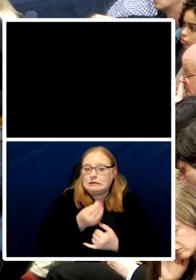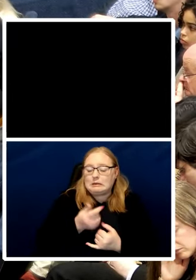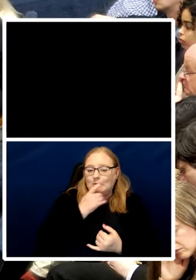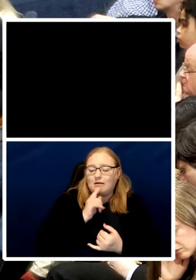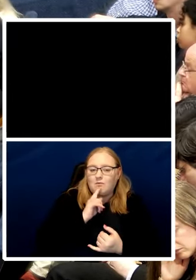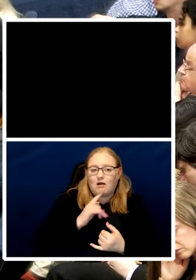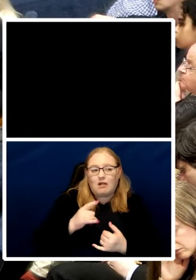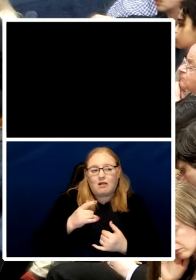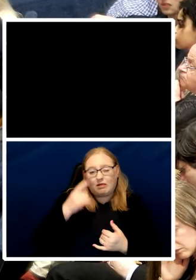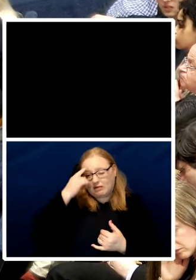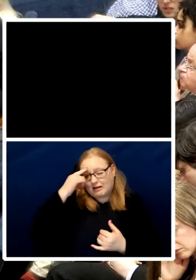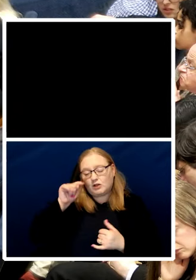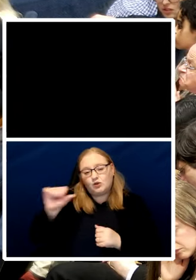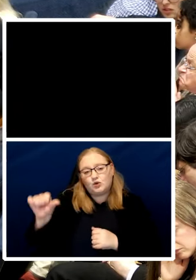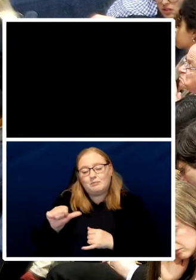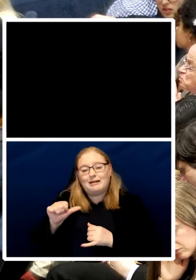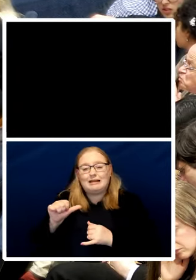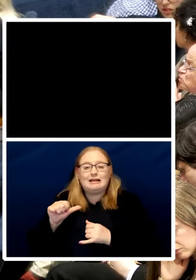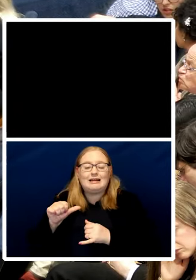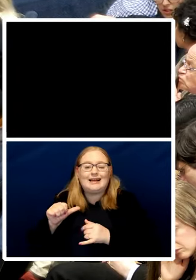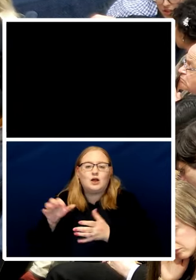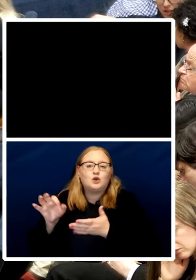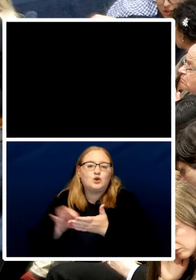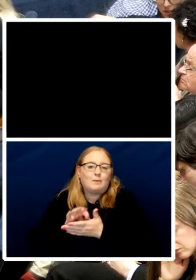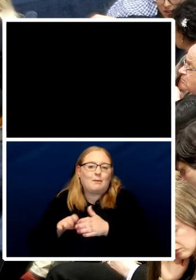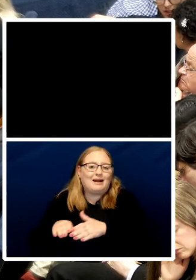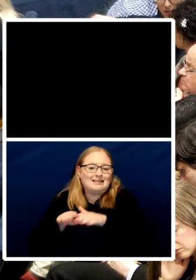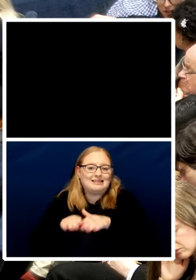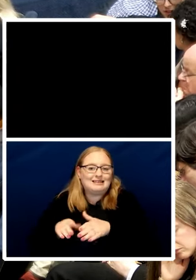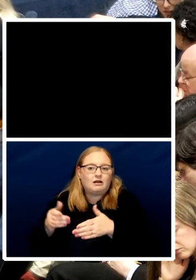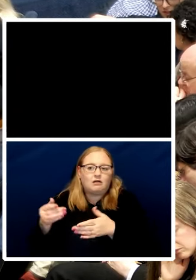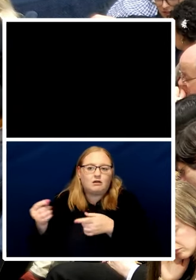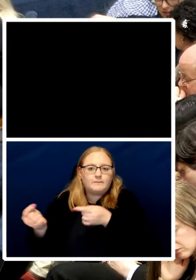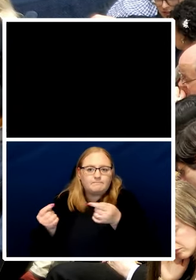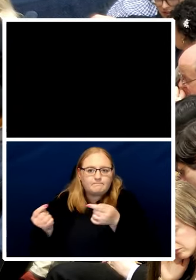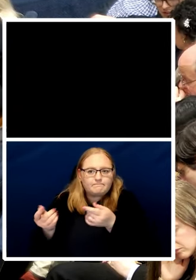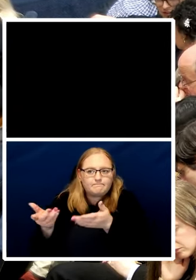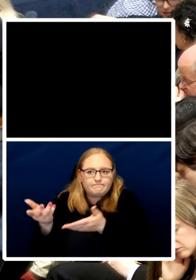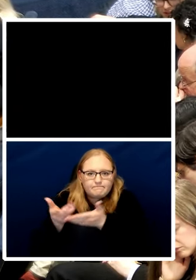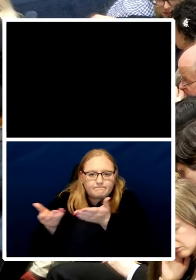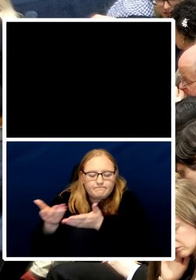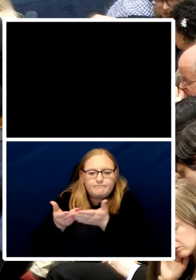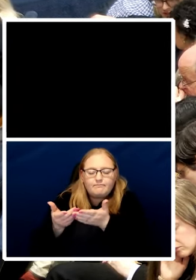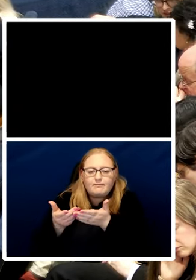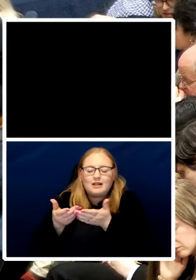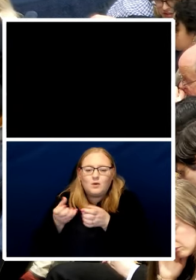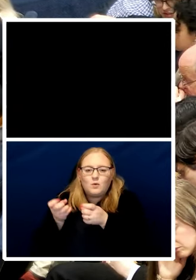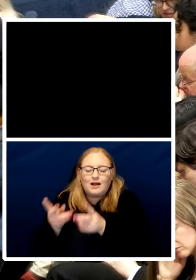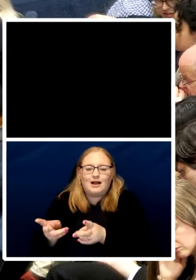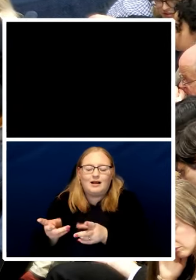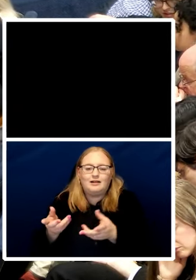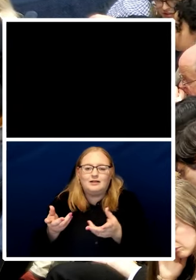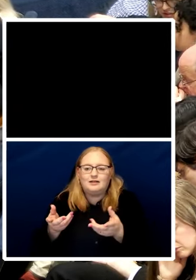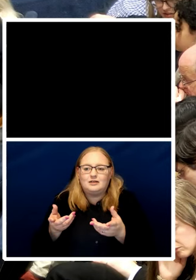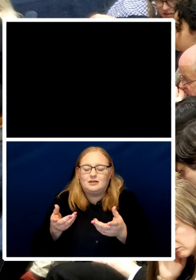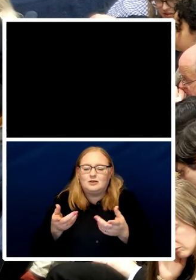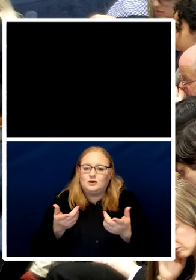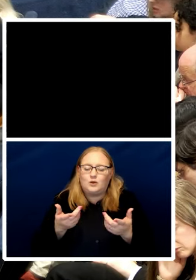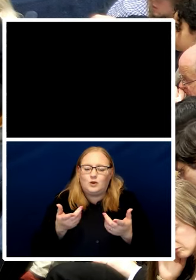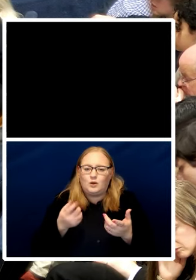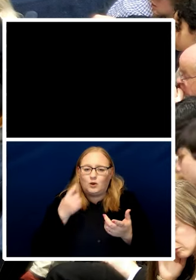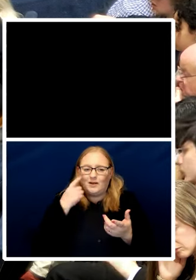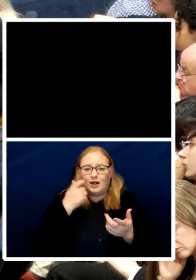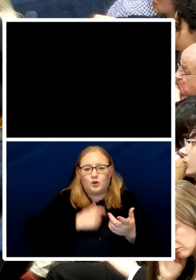um so in other words what role do you think human rights should play in the wider context of diplomacy